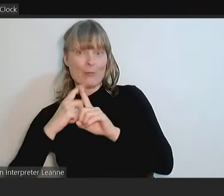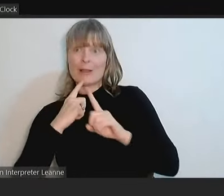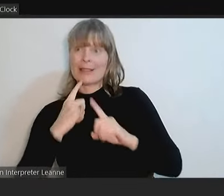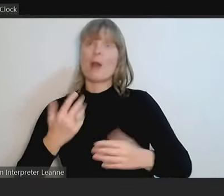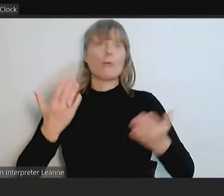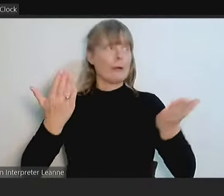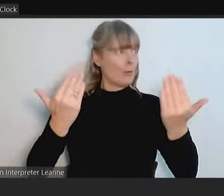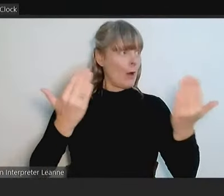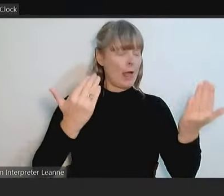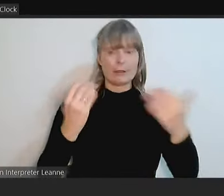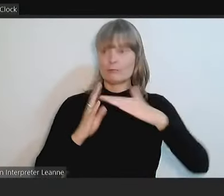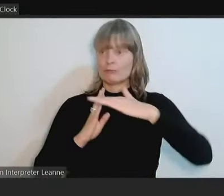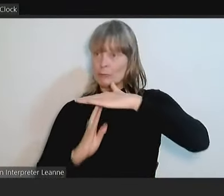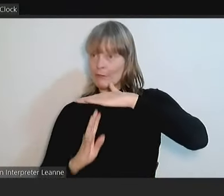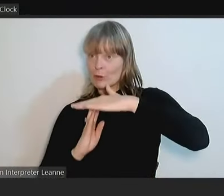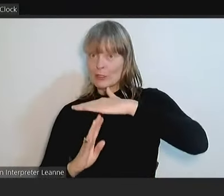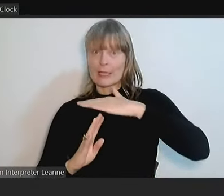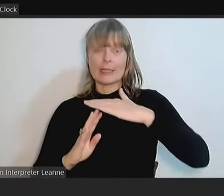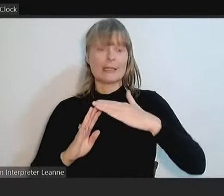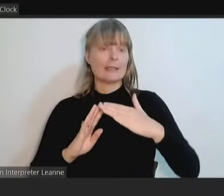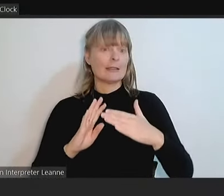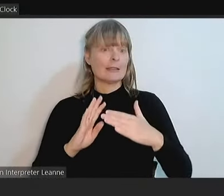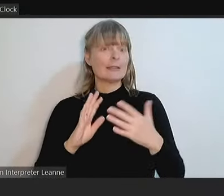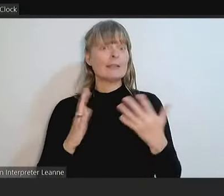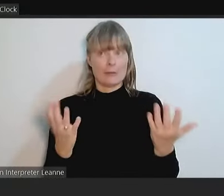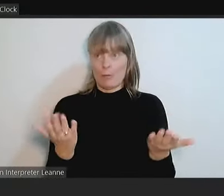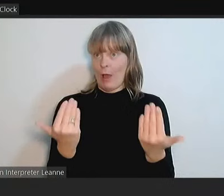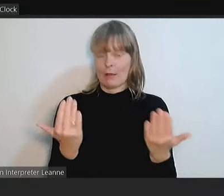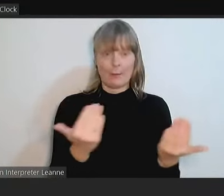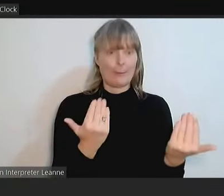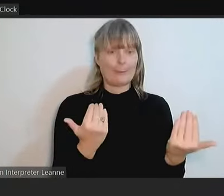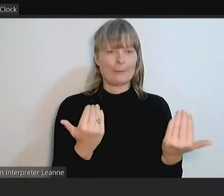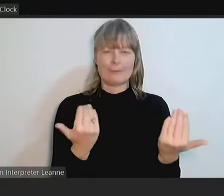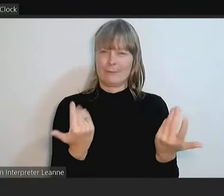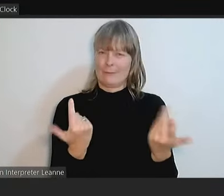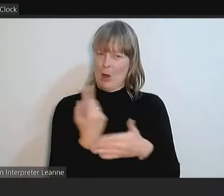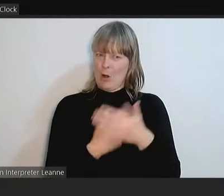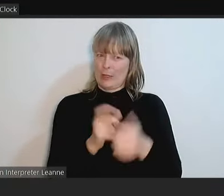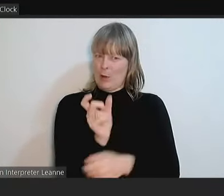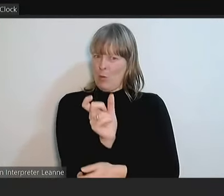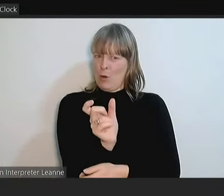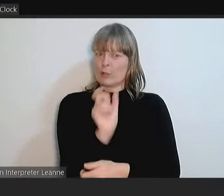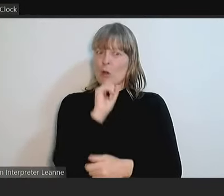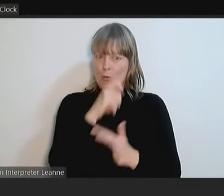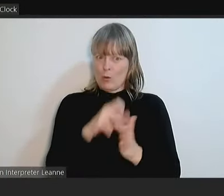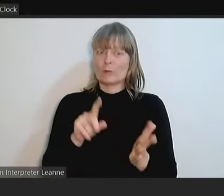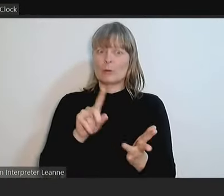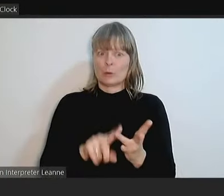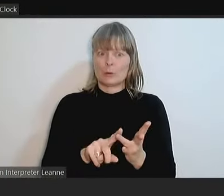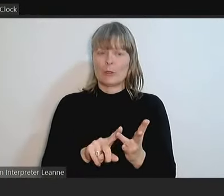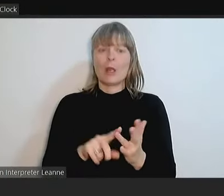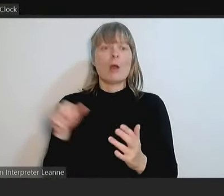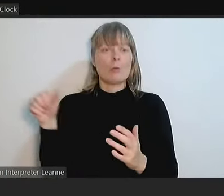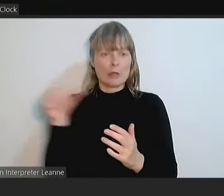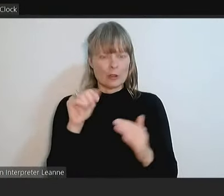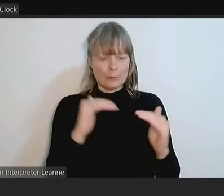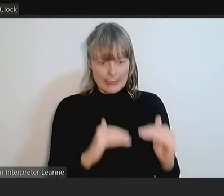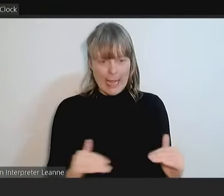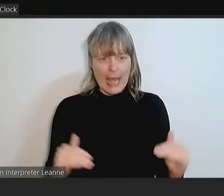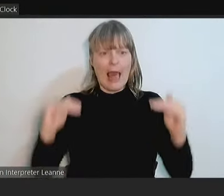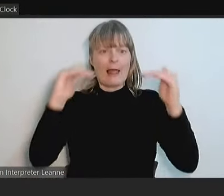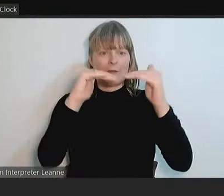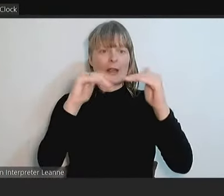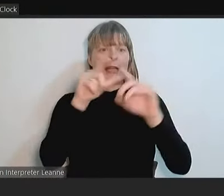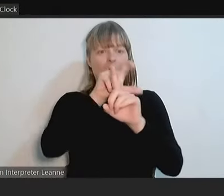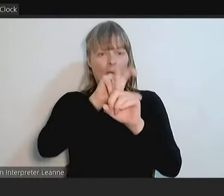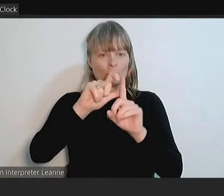migrants and asylum seekers. It appears that these are just words. We should not be erasing but elevating cultural identities. And when we do